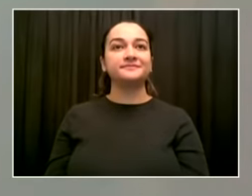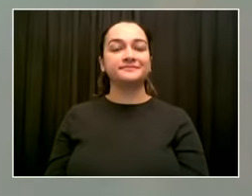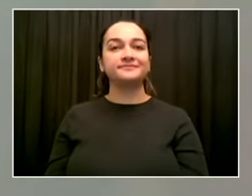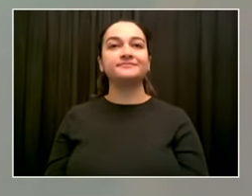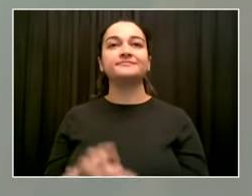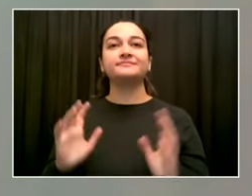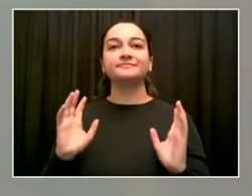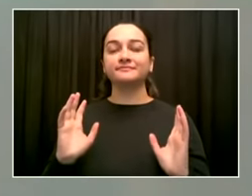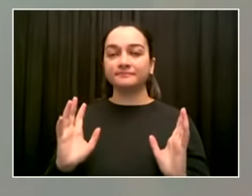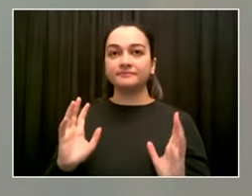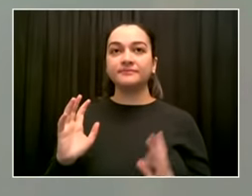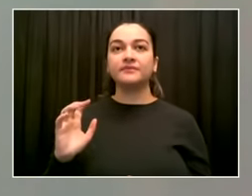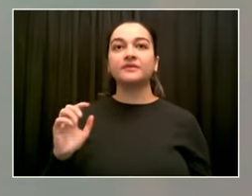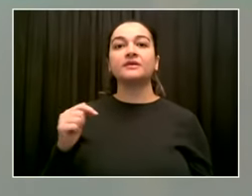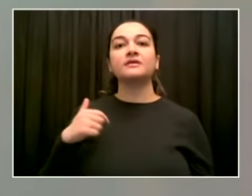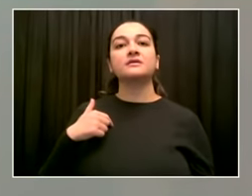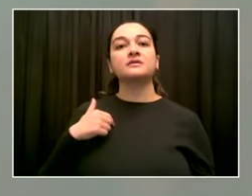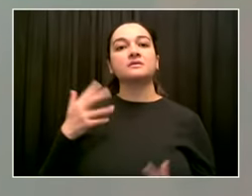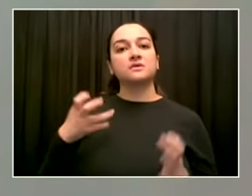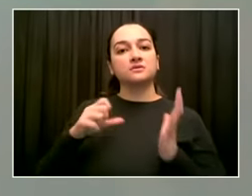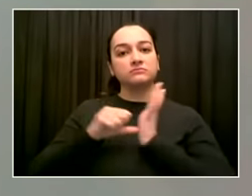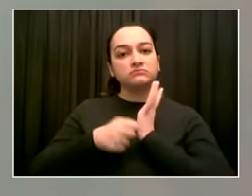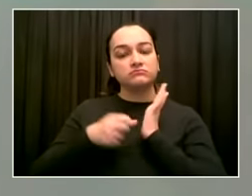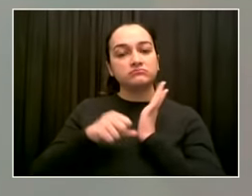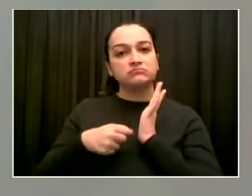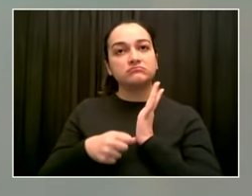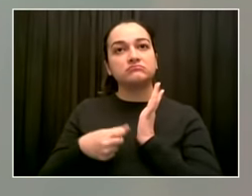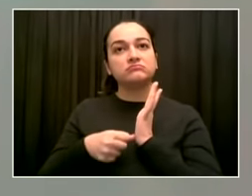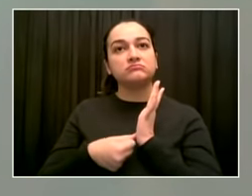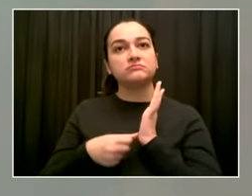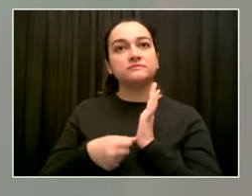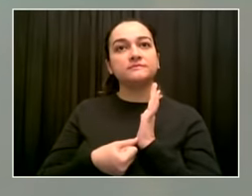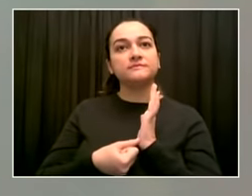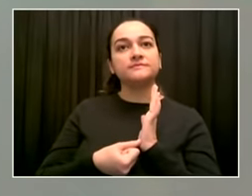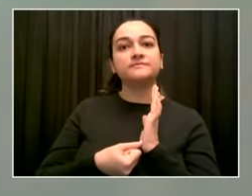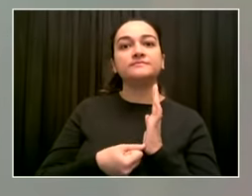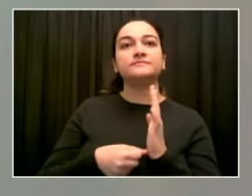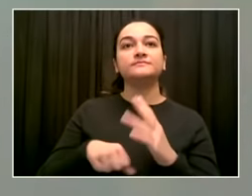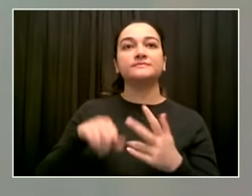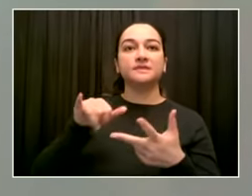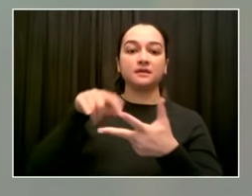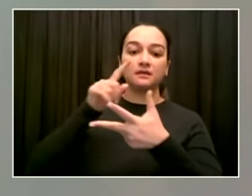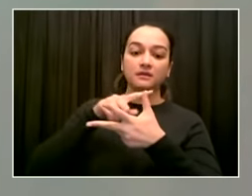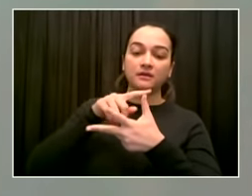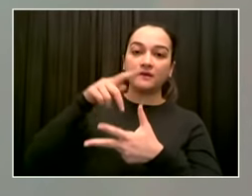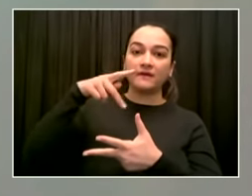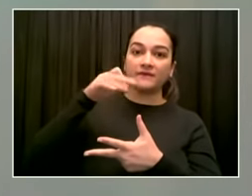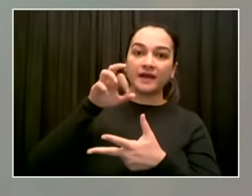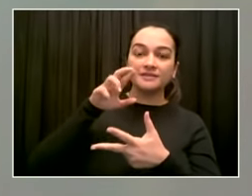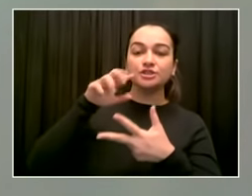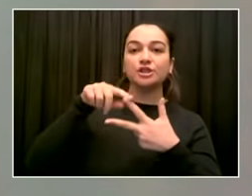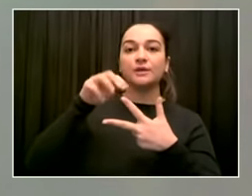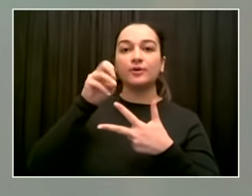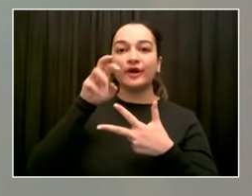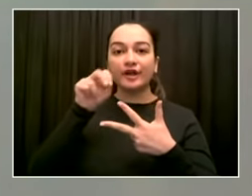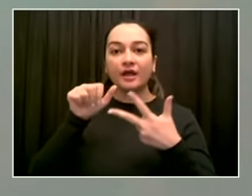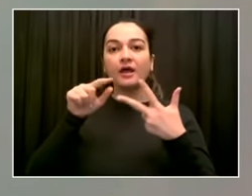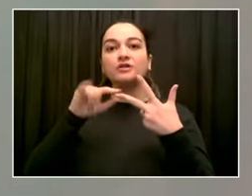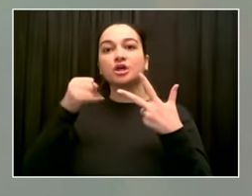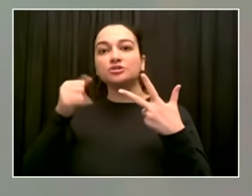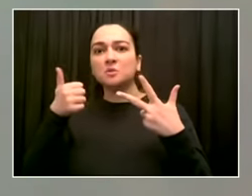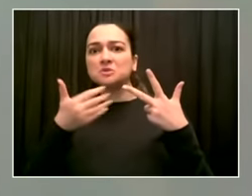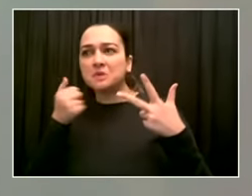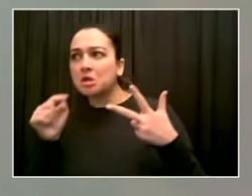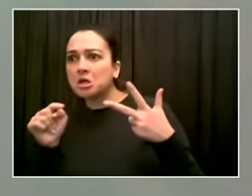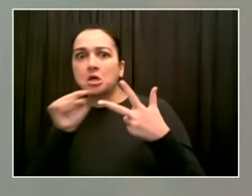getting one brand of vaccine is going to be demonstrably different than getting another brand of vaccine. I would really hope that the story would be